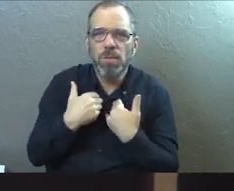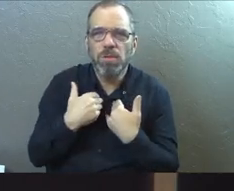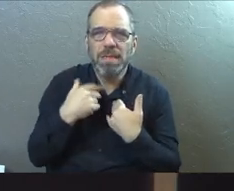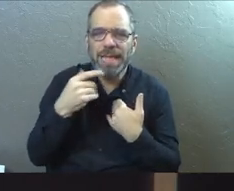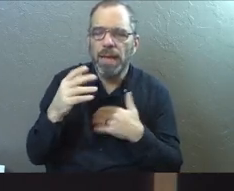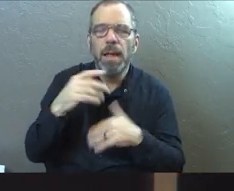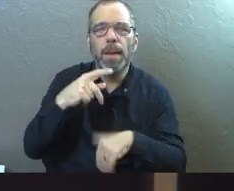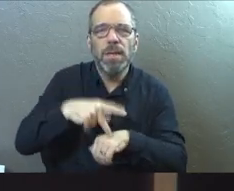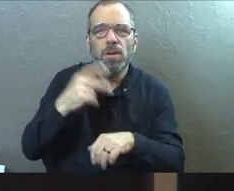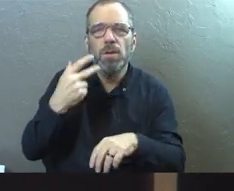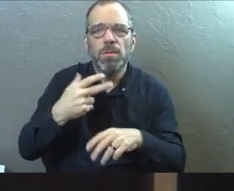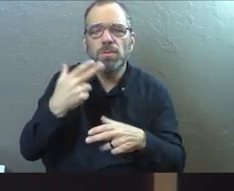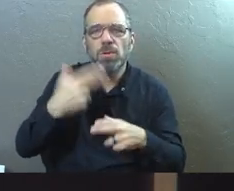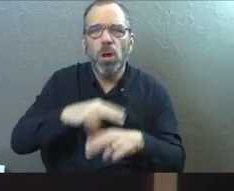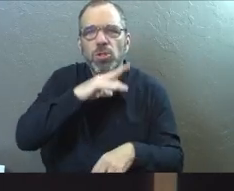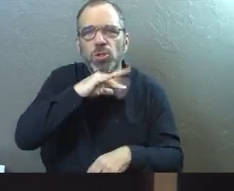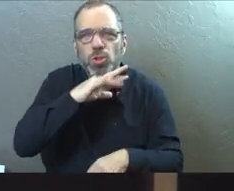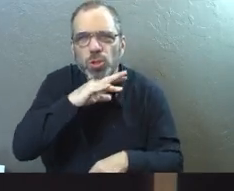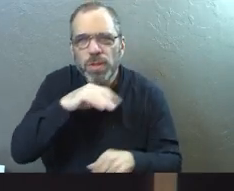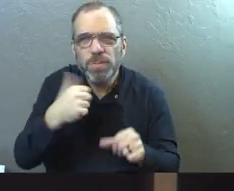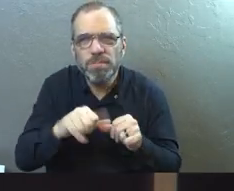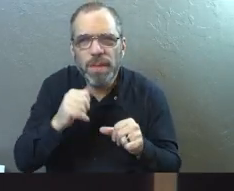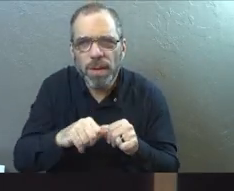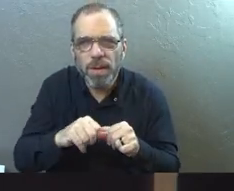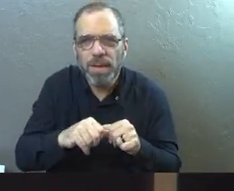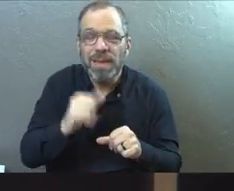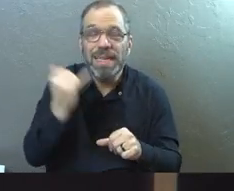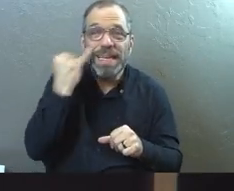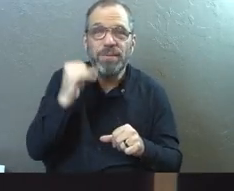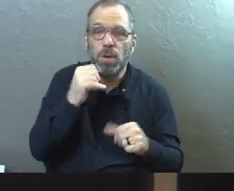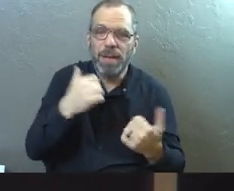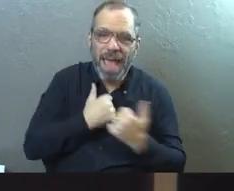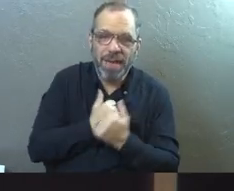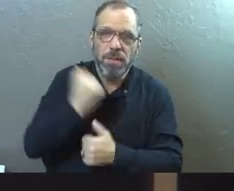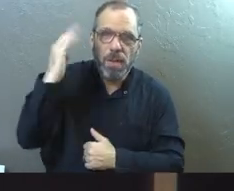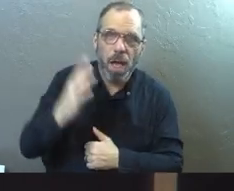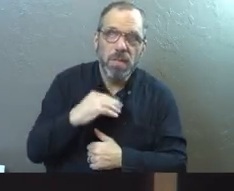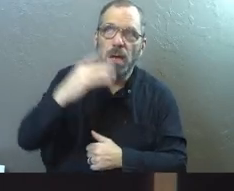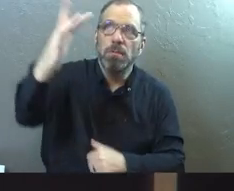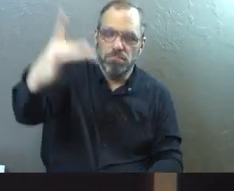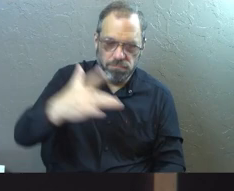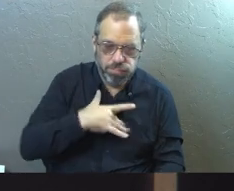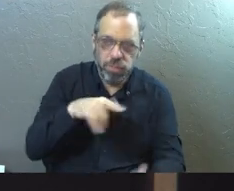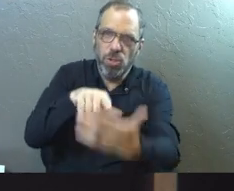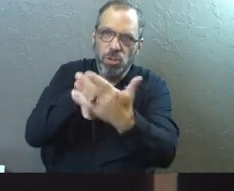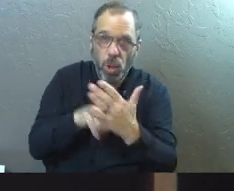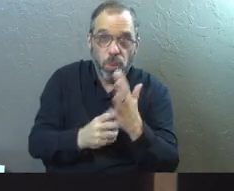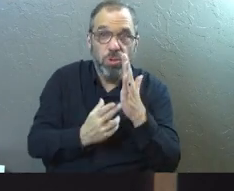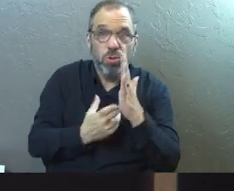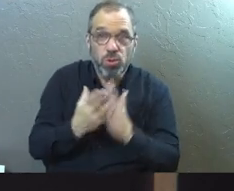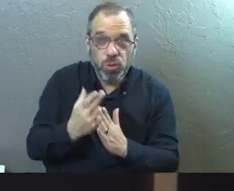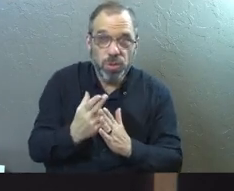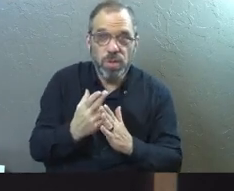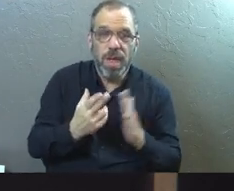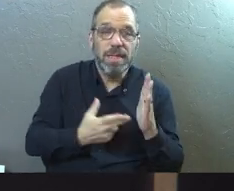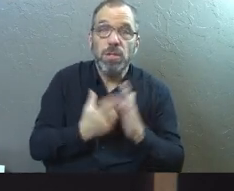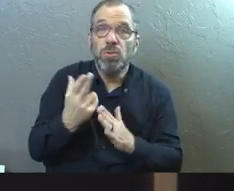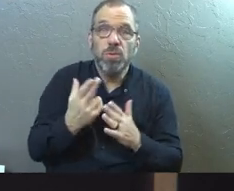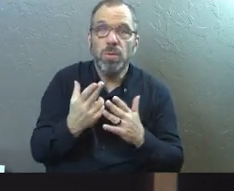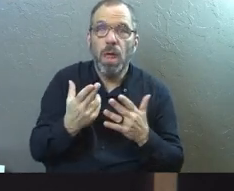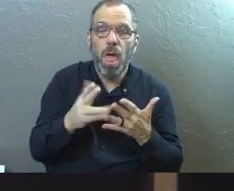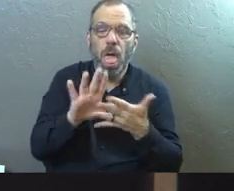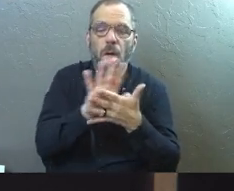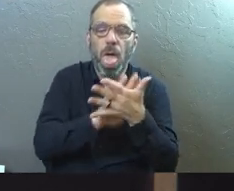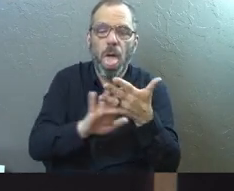had, if we don't have that love from God, that love from God does not come down and show us the truth, the truth gets lost.